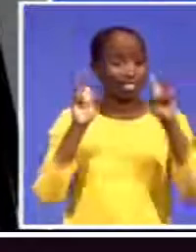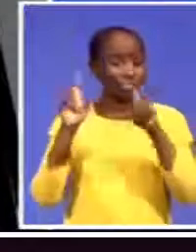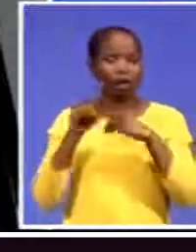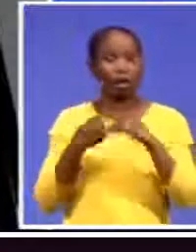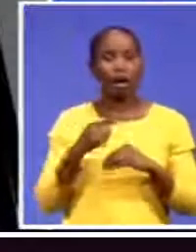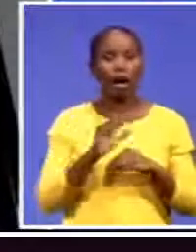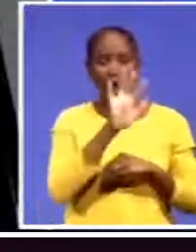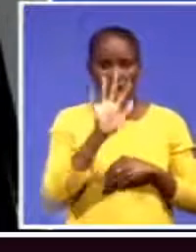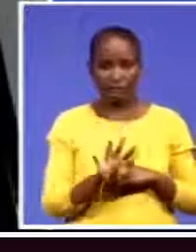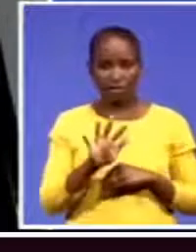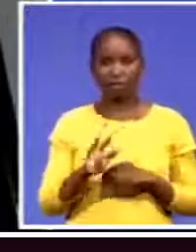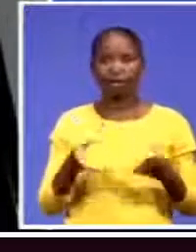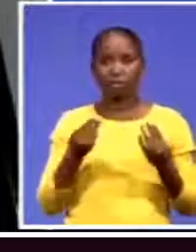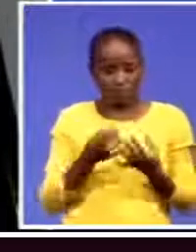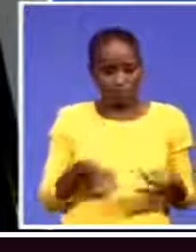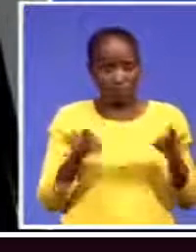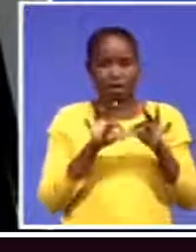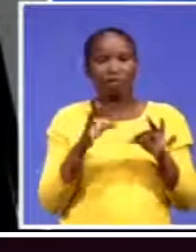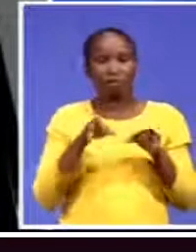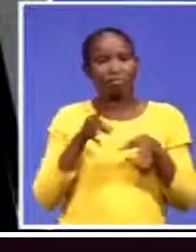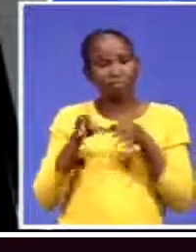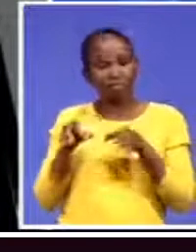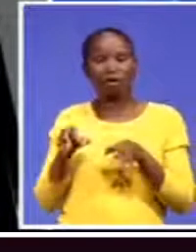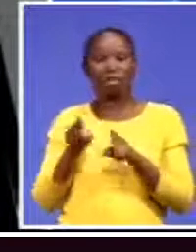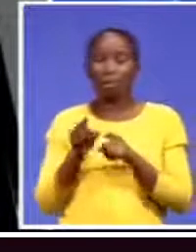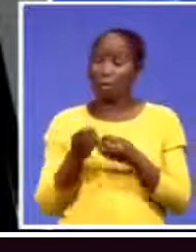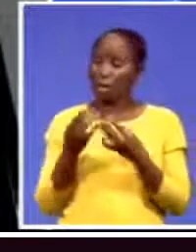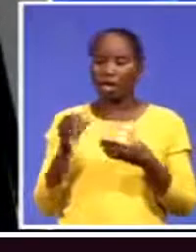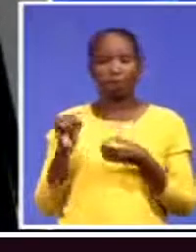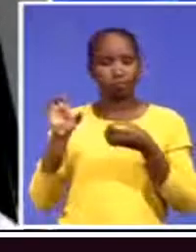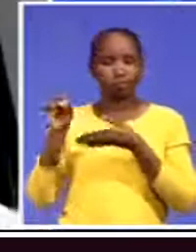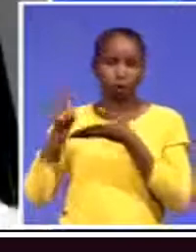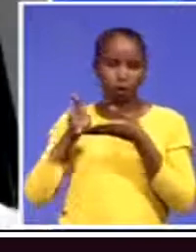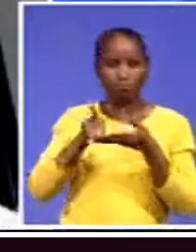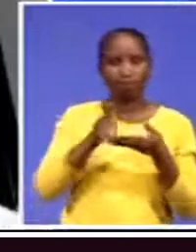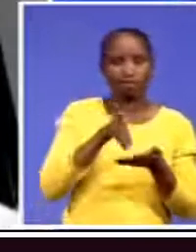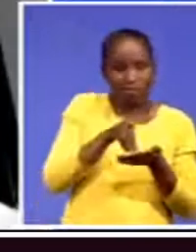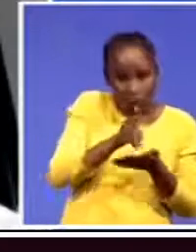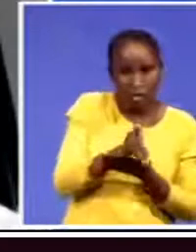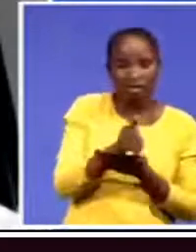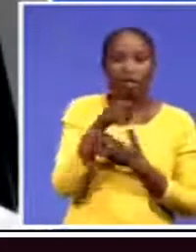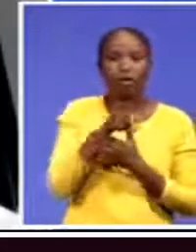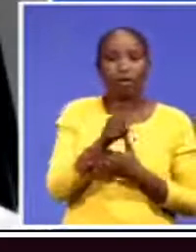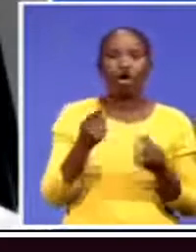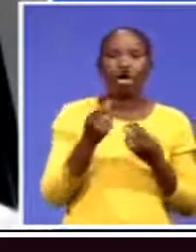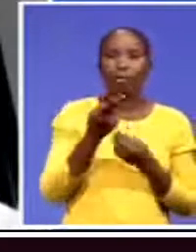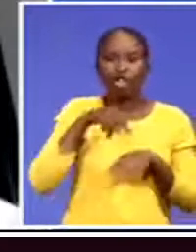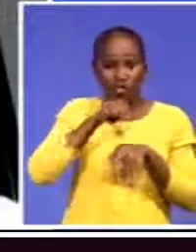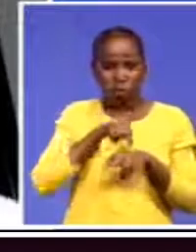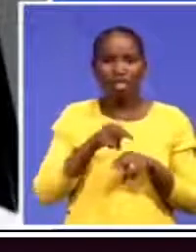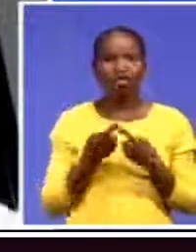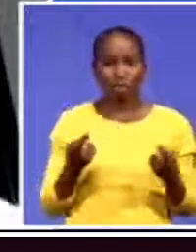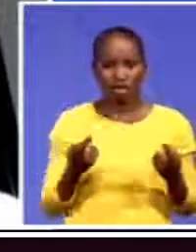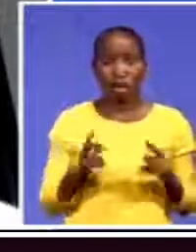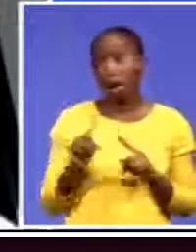we've described effectively as the biggest donor. We donate our natural resources so other countries can add value and